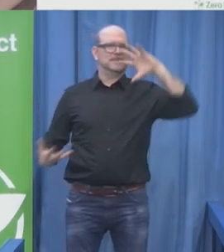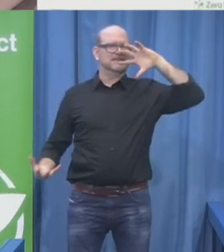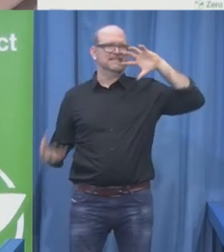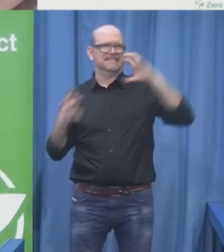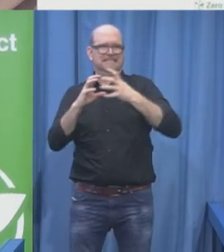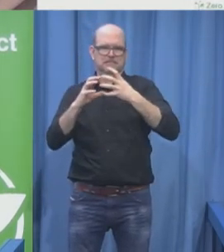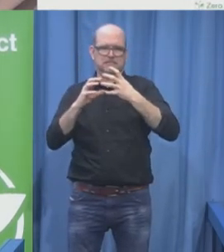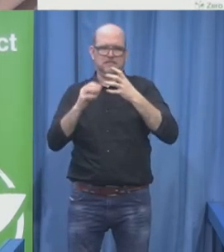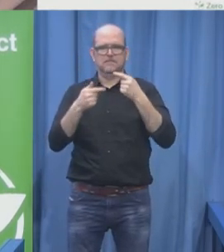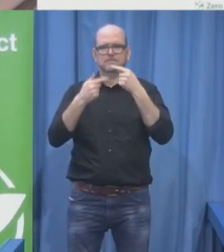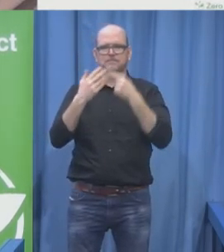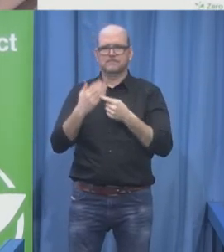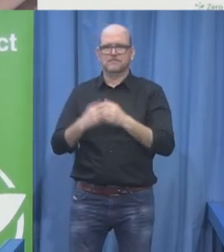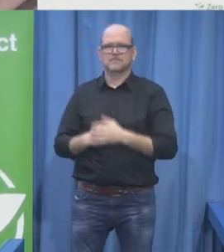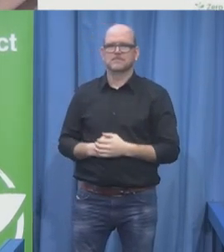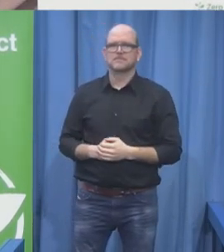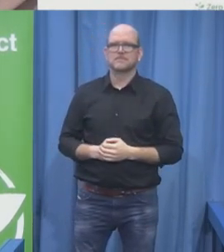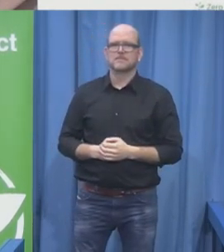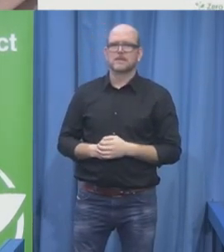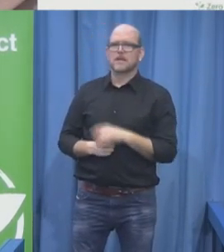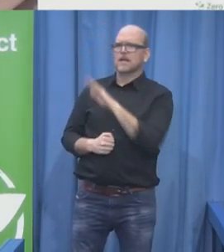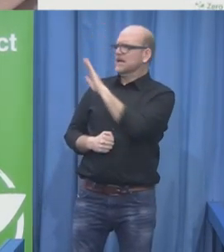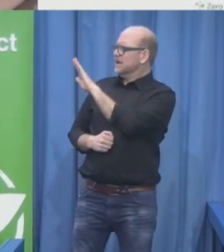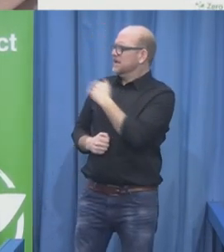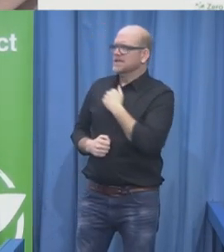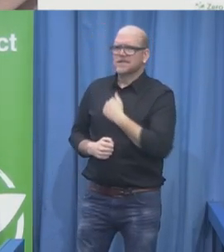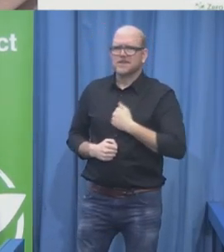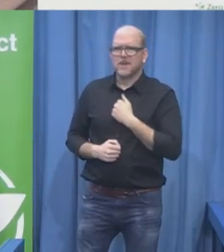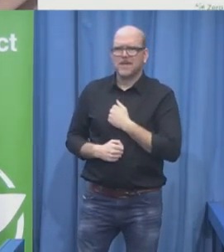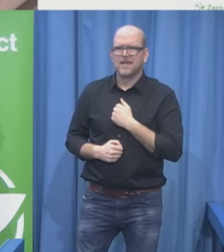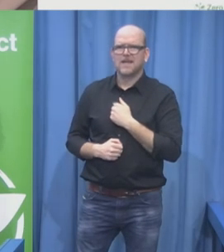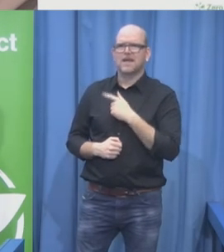and apologies for those who have already heard it, but I just love it.